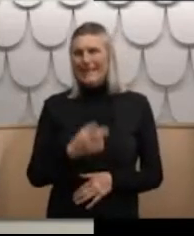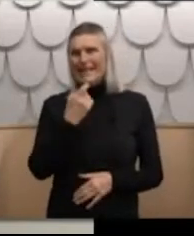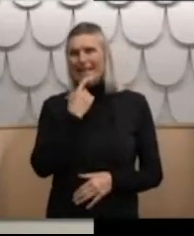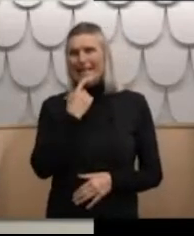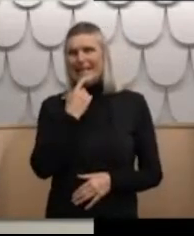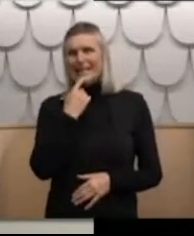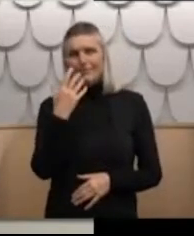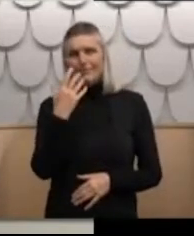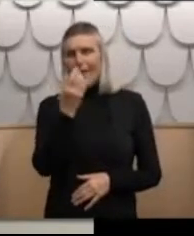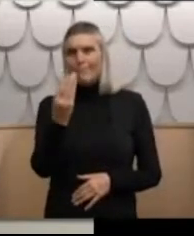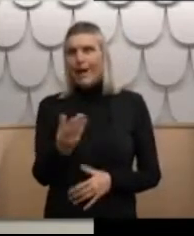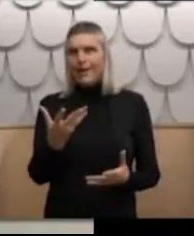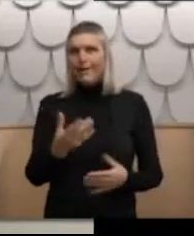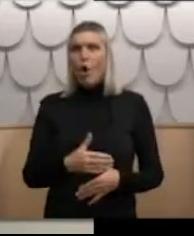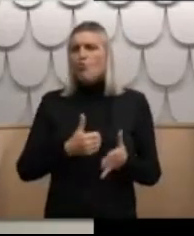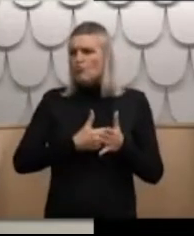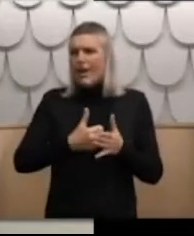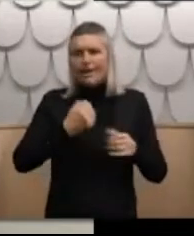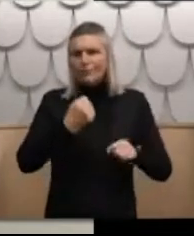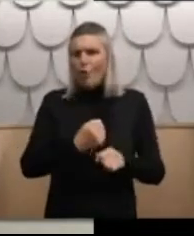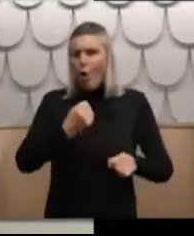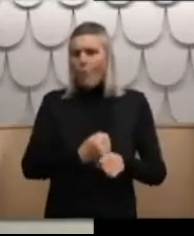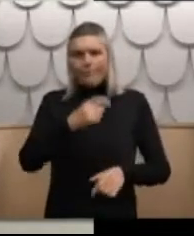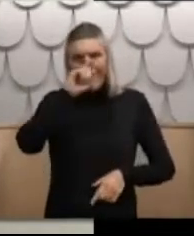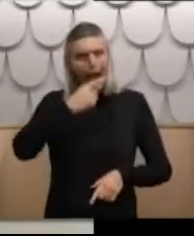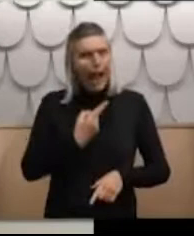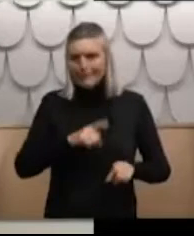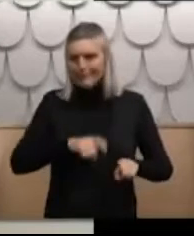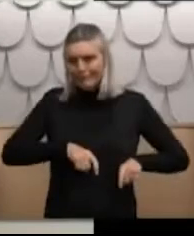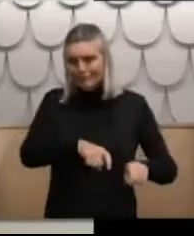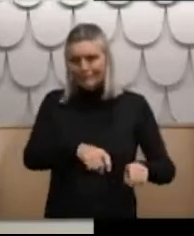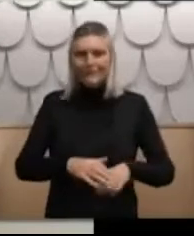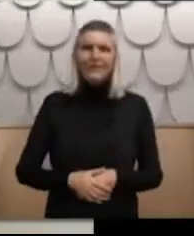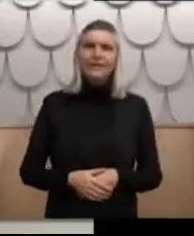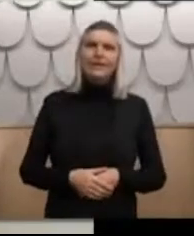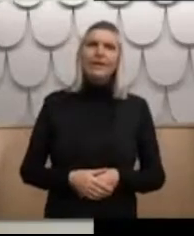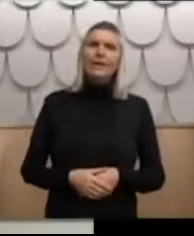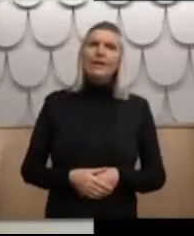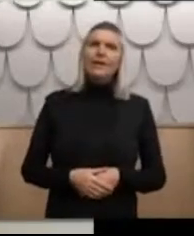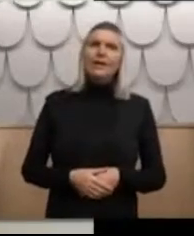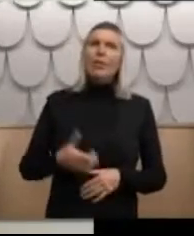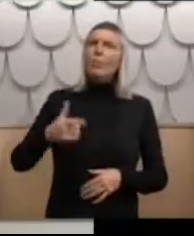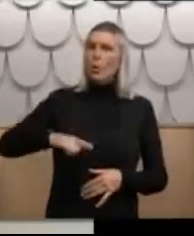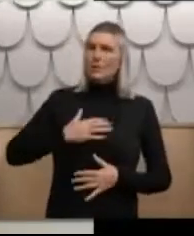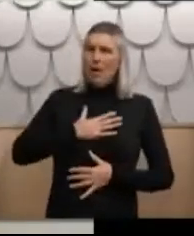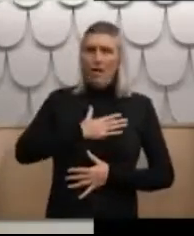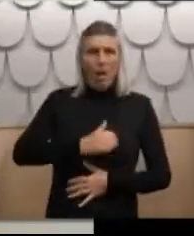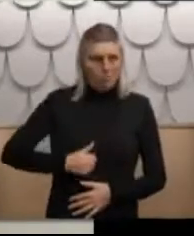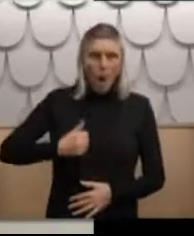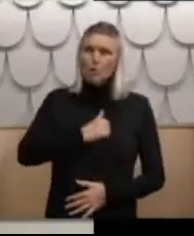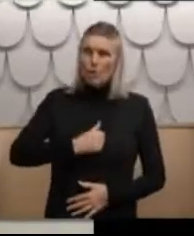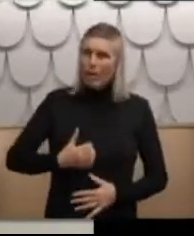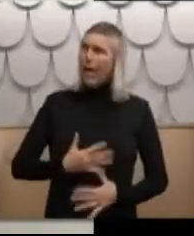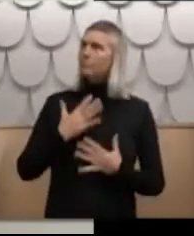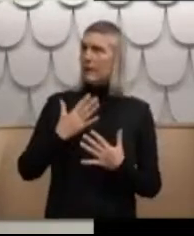because I couldn't hold down a notified job. Due to the movement of trauma I was constantly battling.